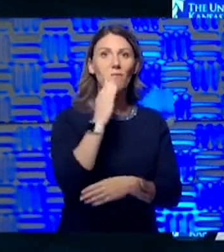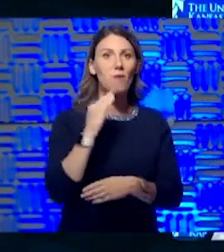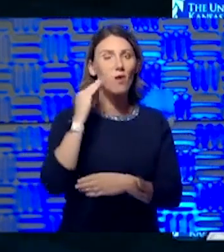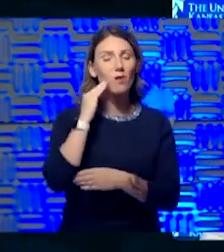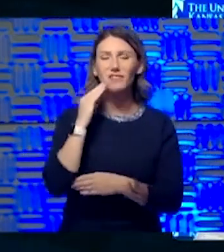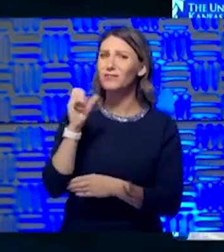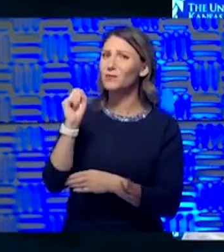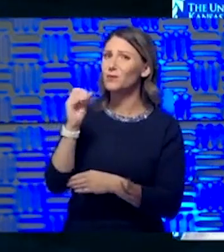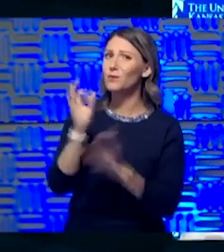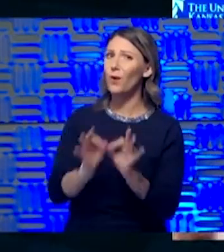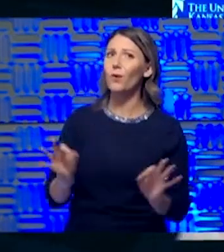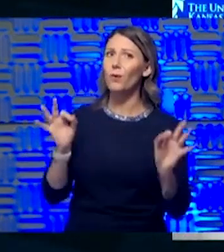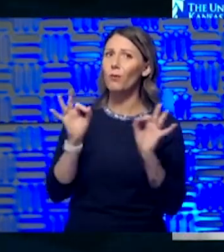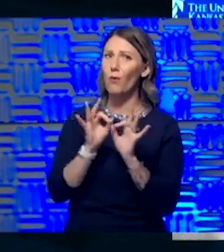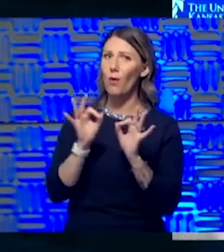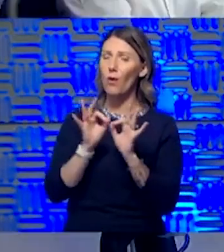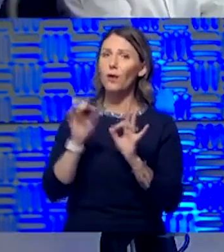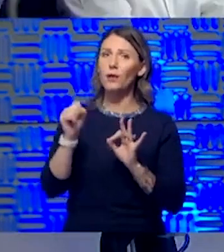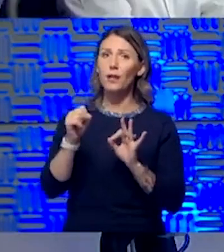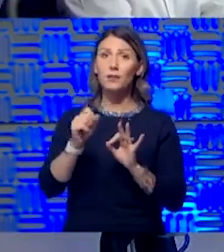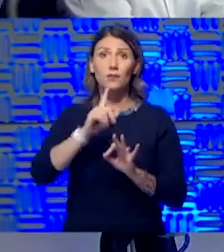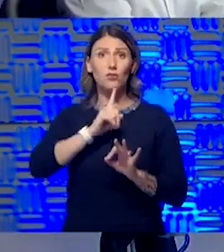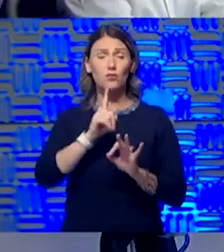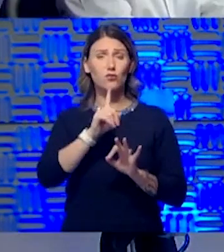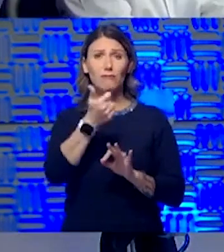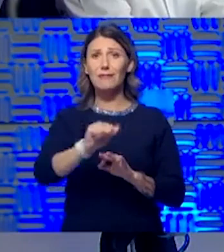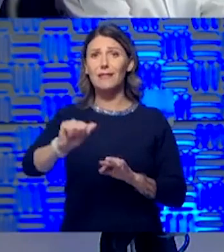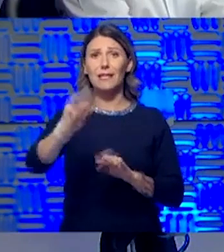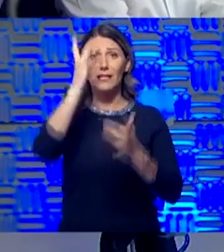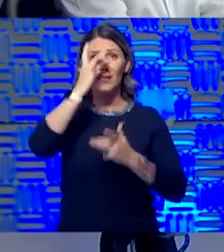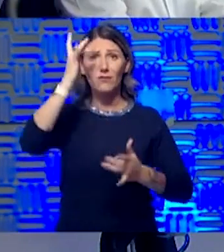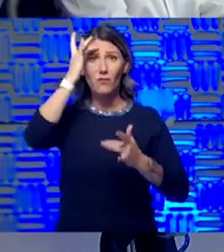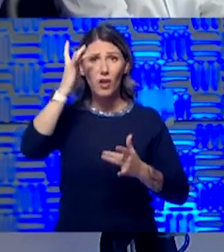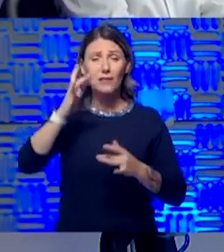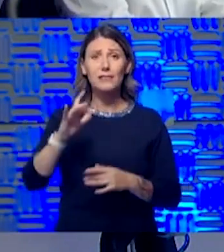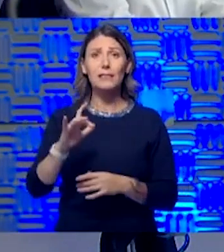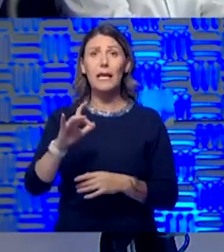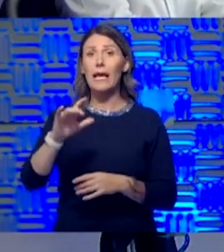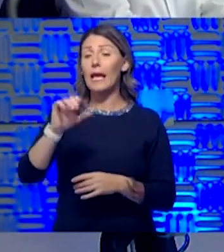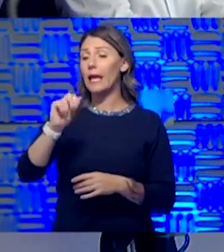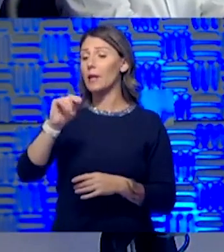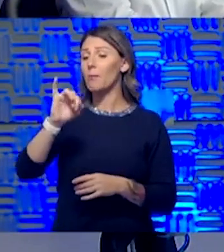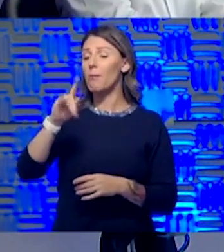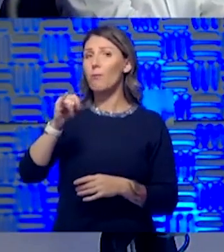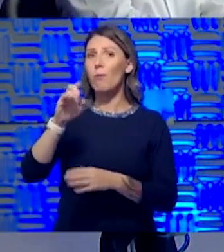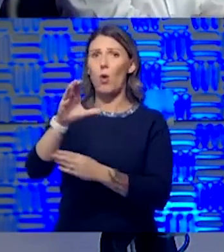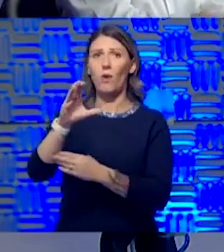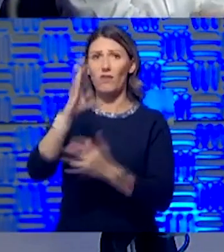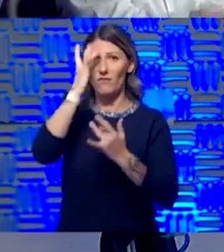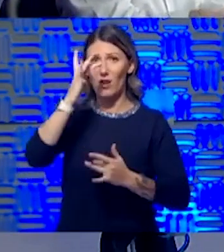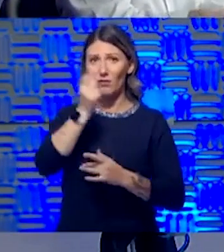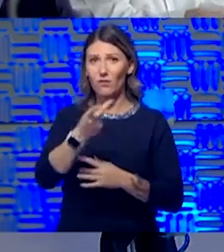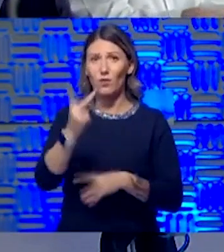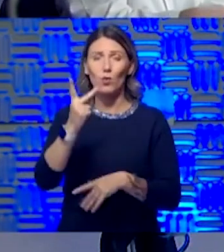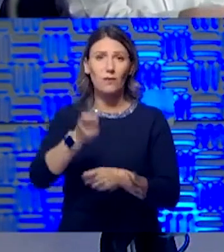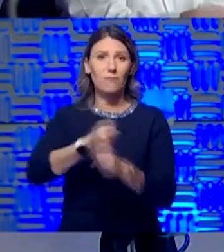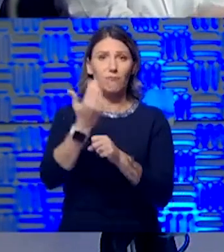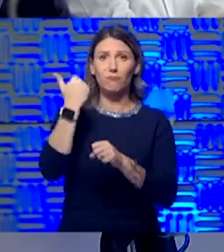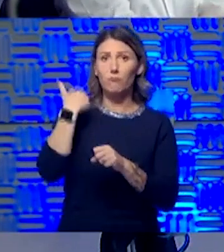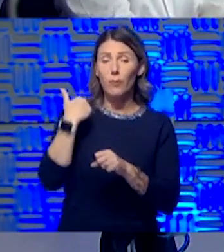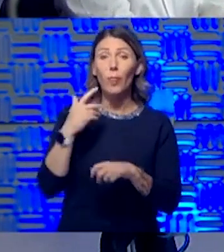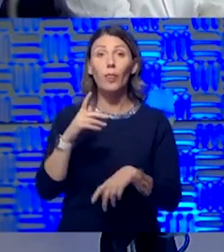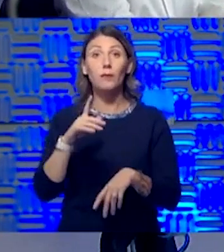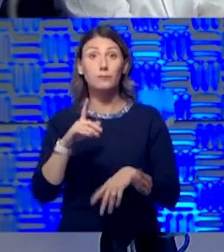important because I think, and this is true really about any virus. You know, I had metanumoride virus a few years ago, and bad virus. But, you know,